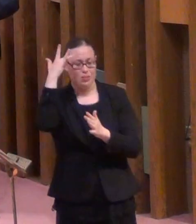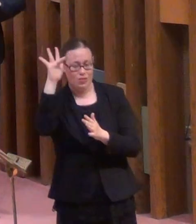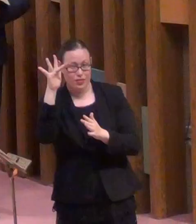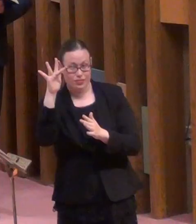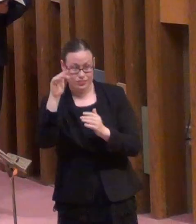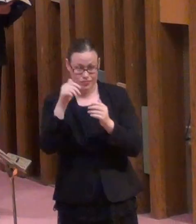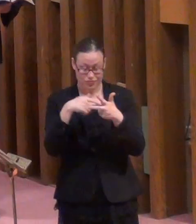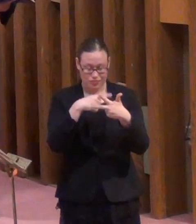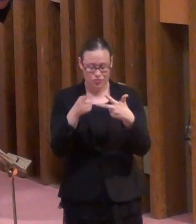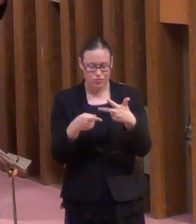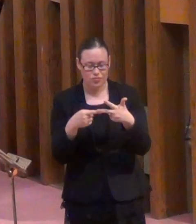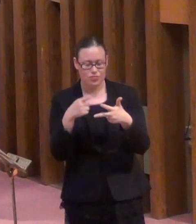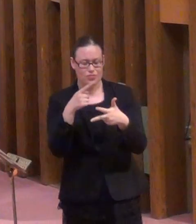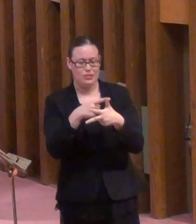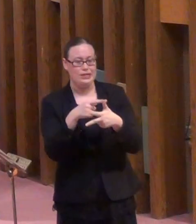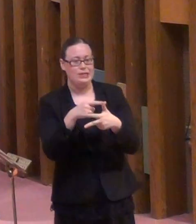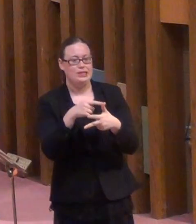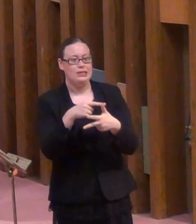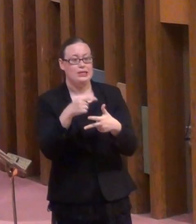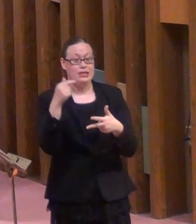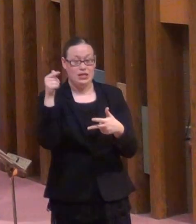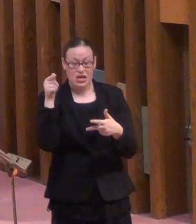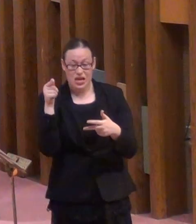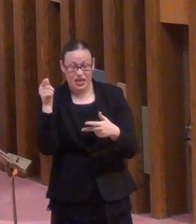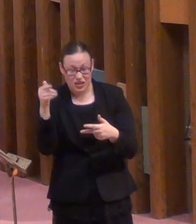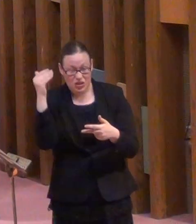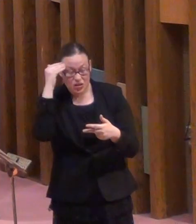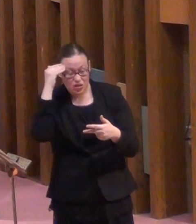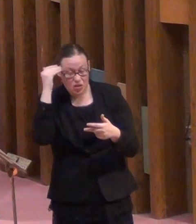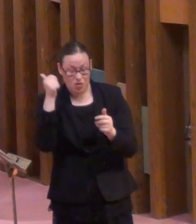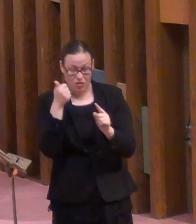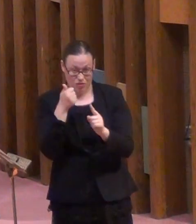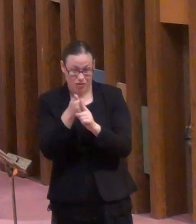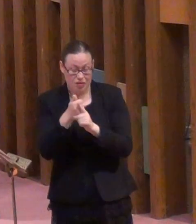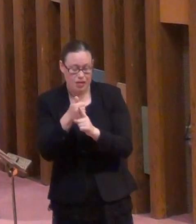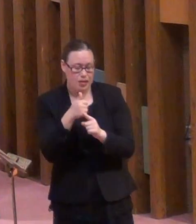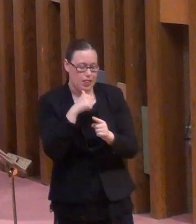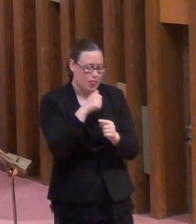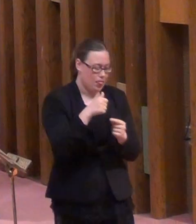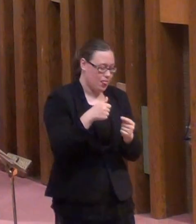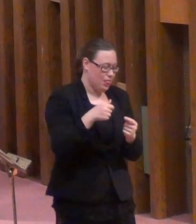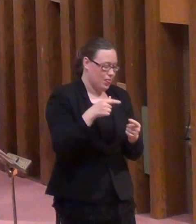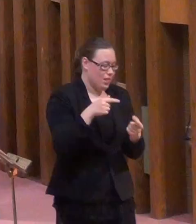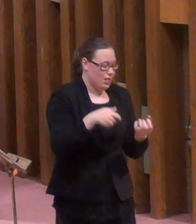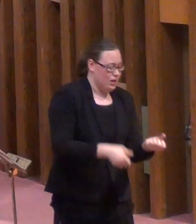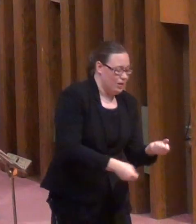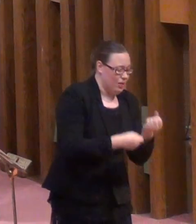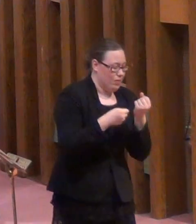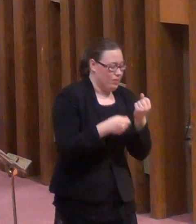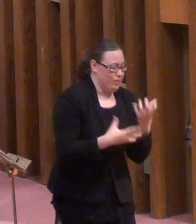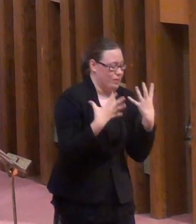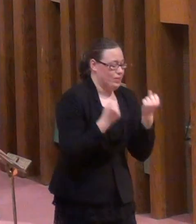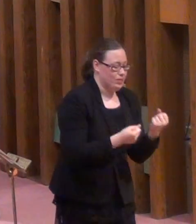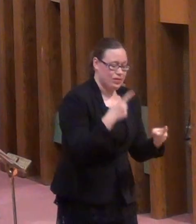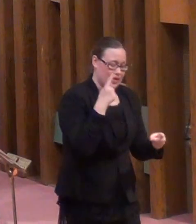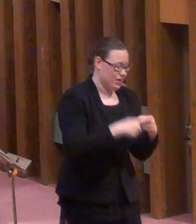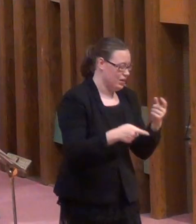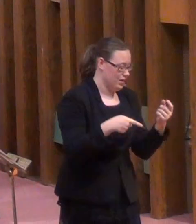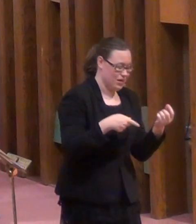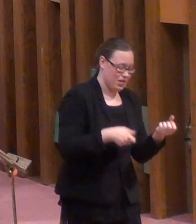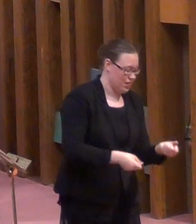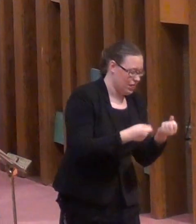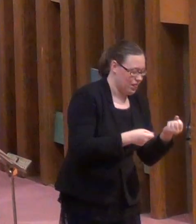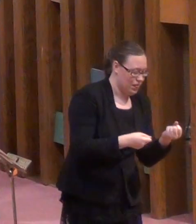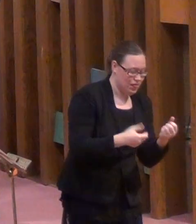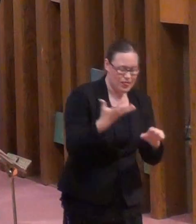Well, not strong enough to bake, and too ashamed to bake. So, that are those two